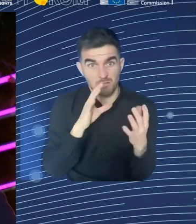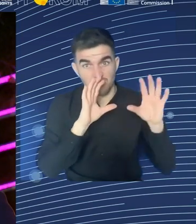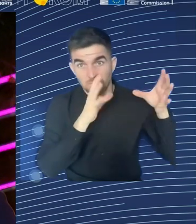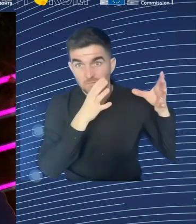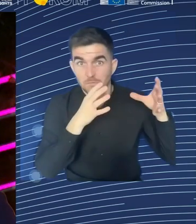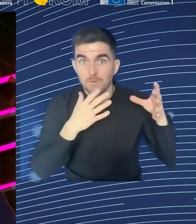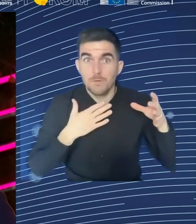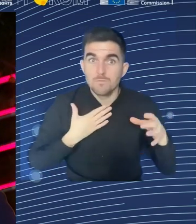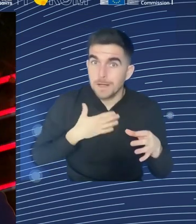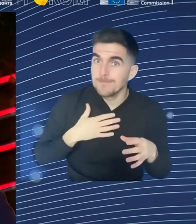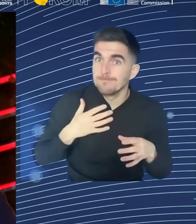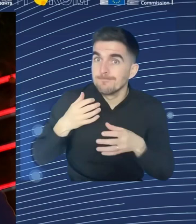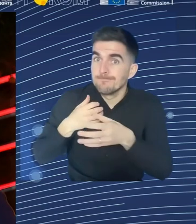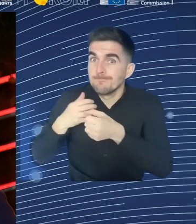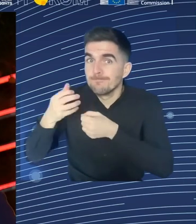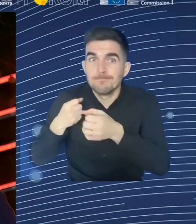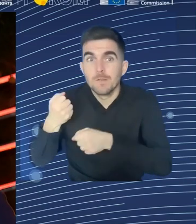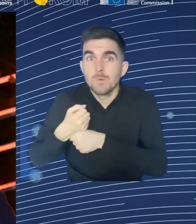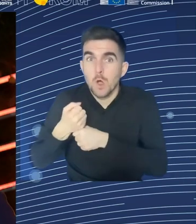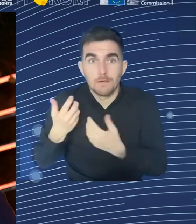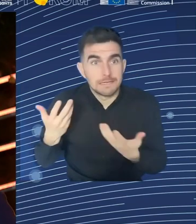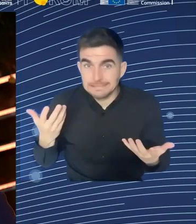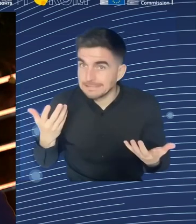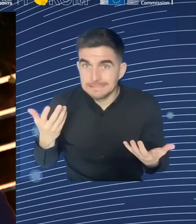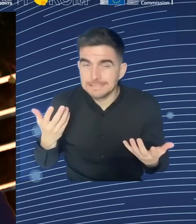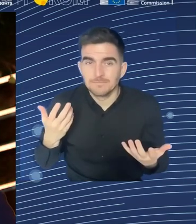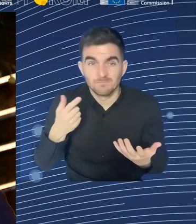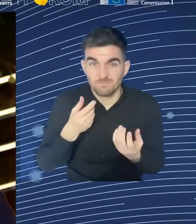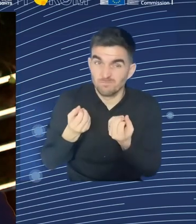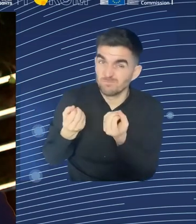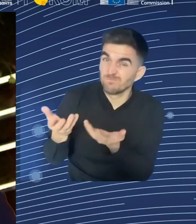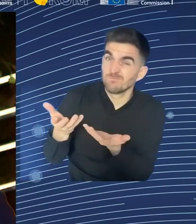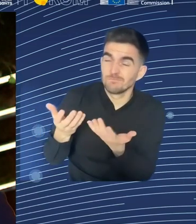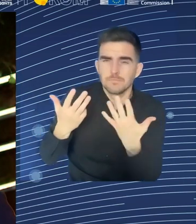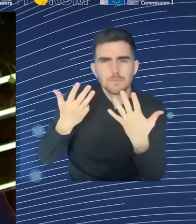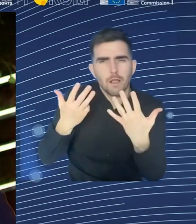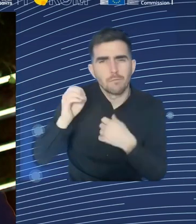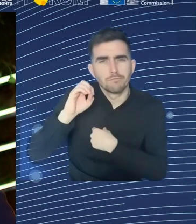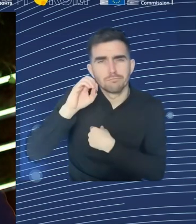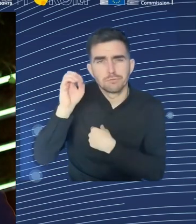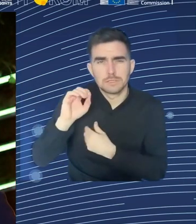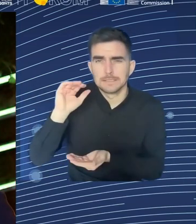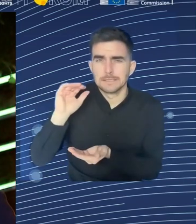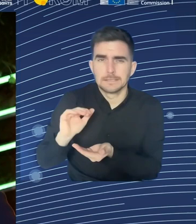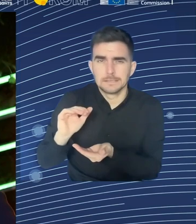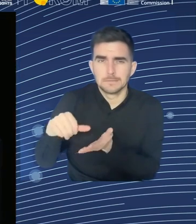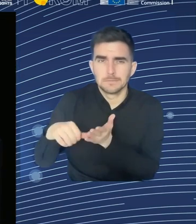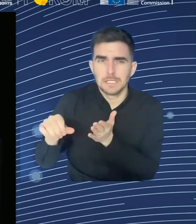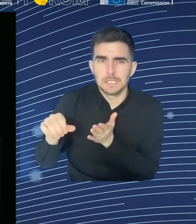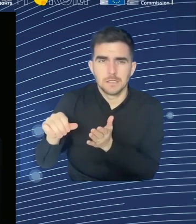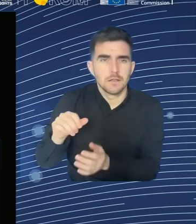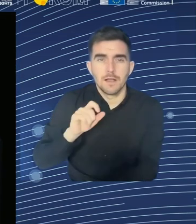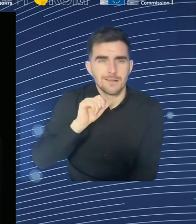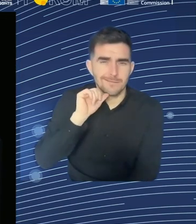the first message I say to employers is, look at your pay package. The